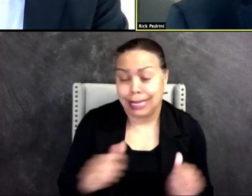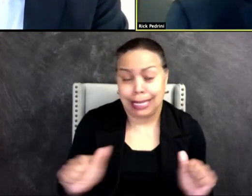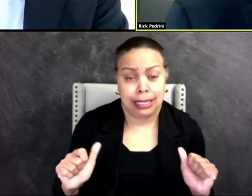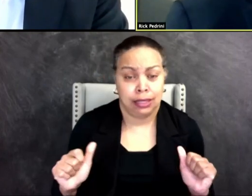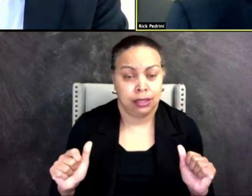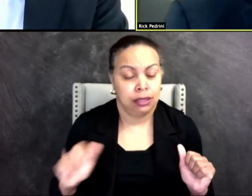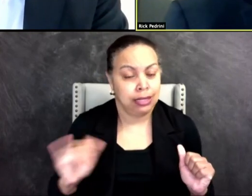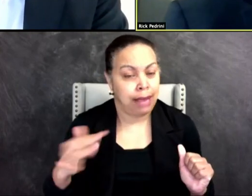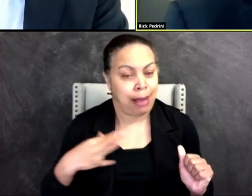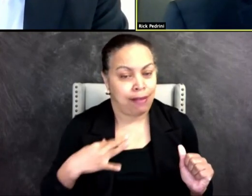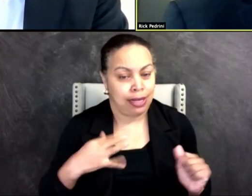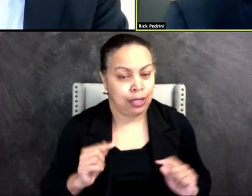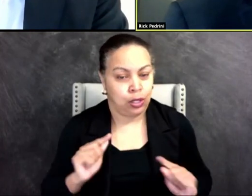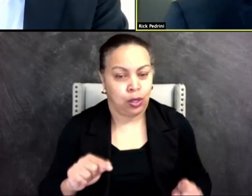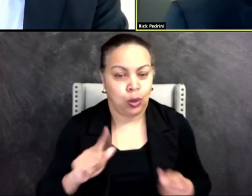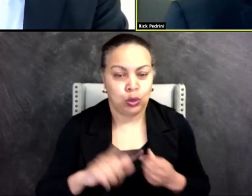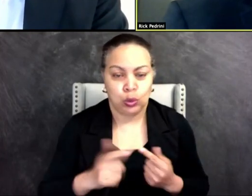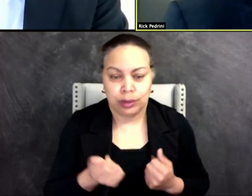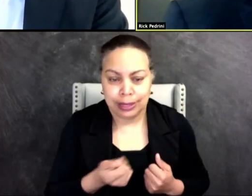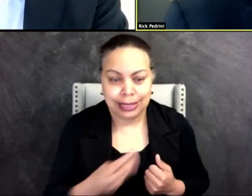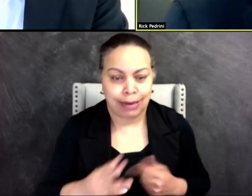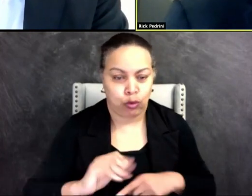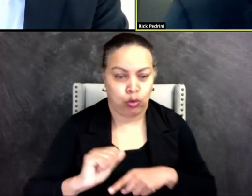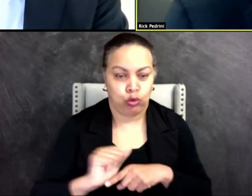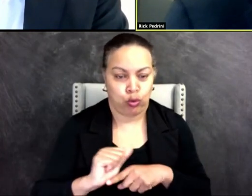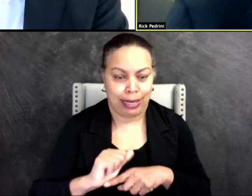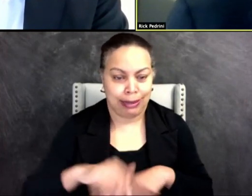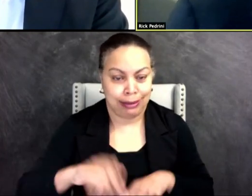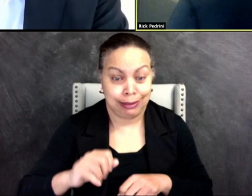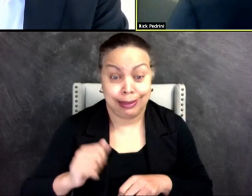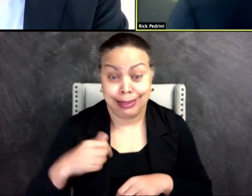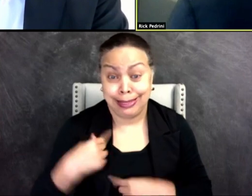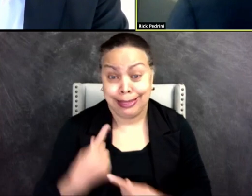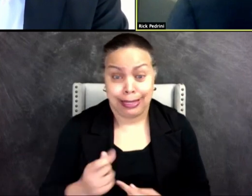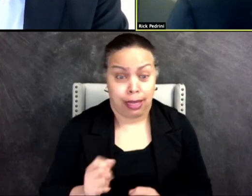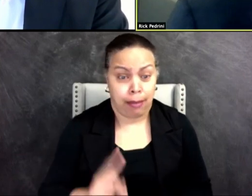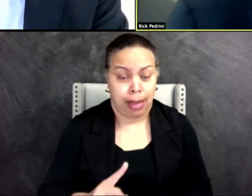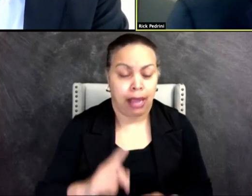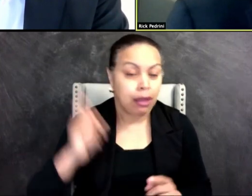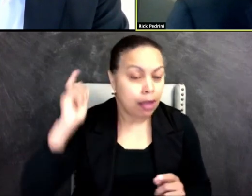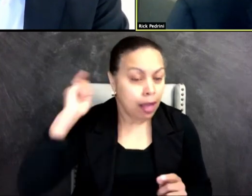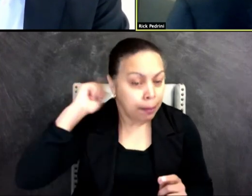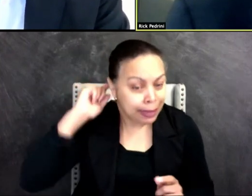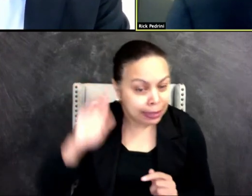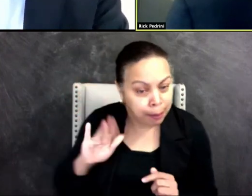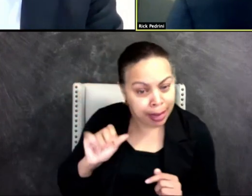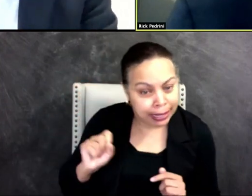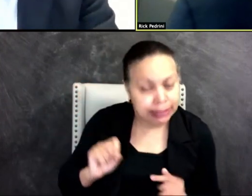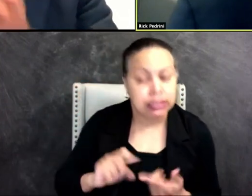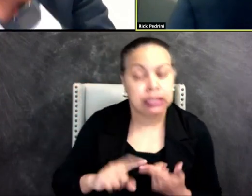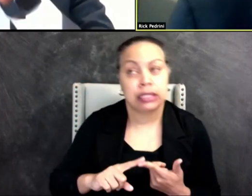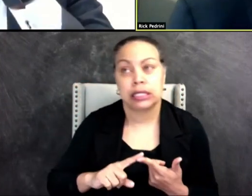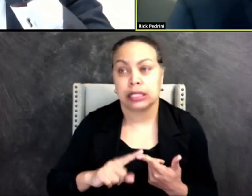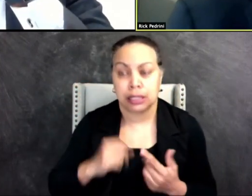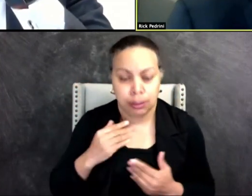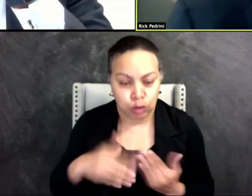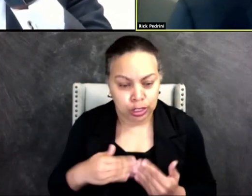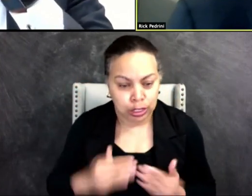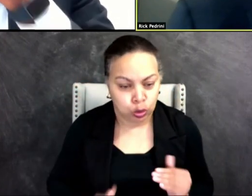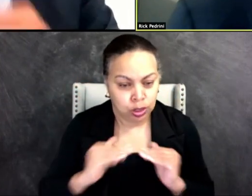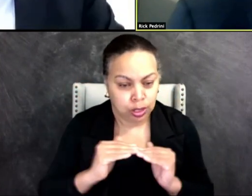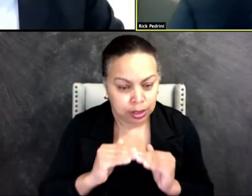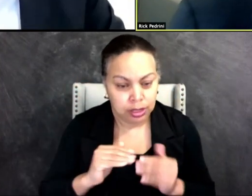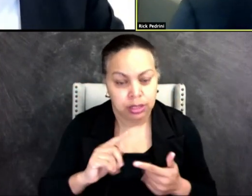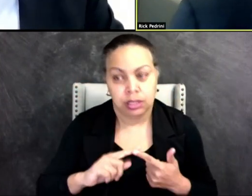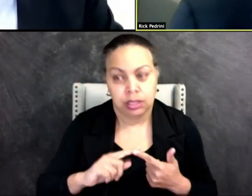volunteered to go to several different trainings since I've been back on implicit bias, on procedural justice, on